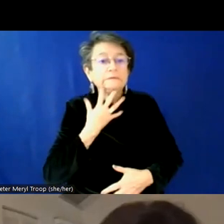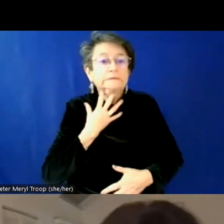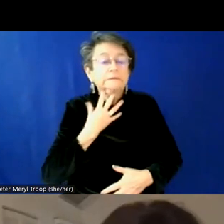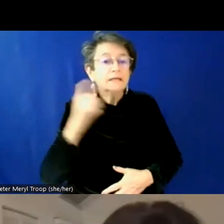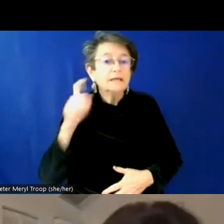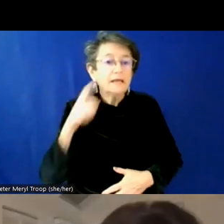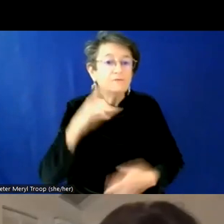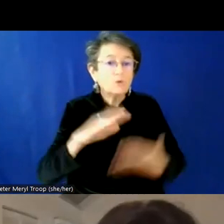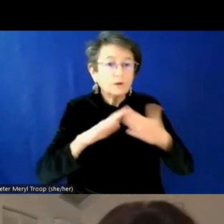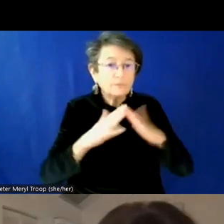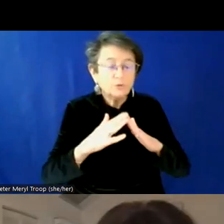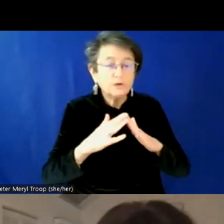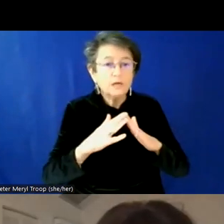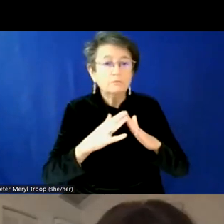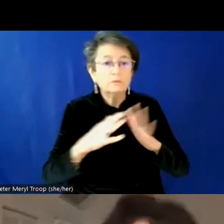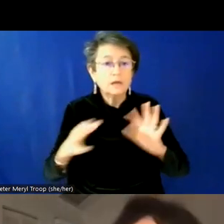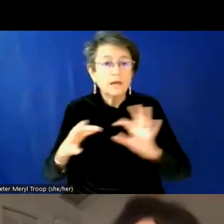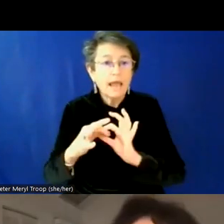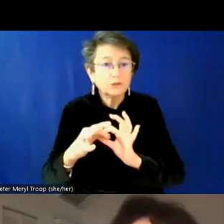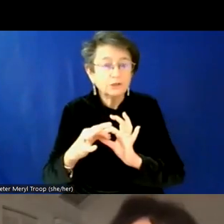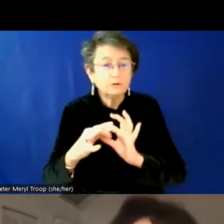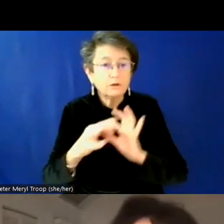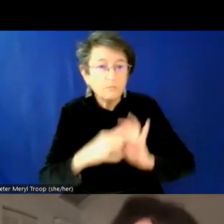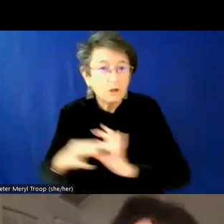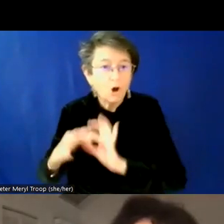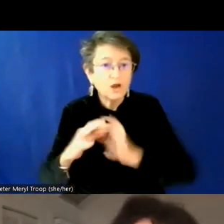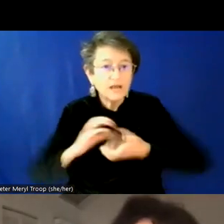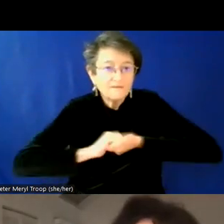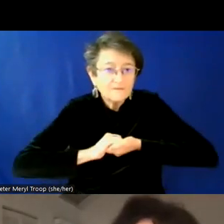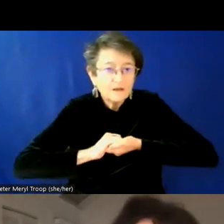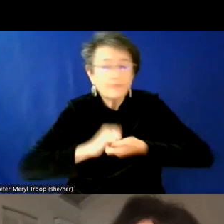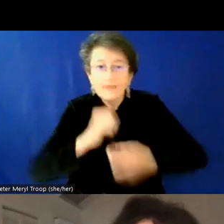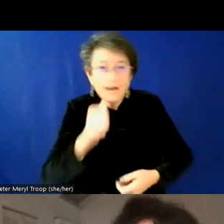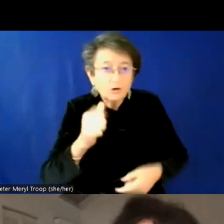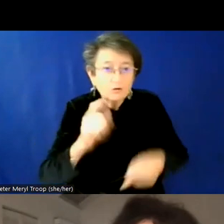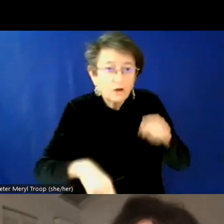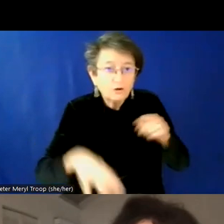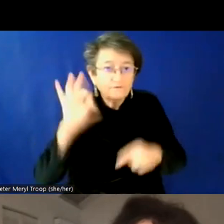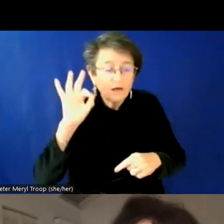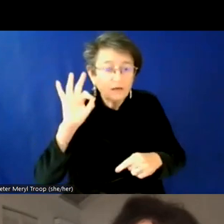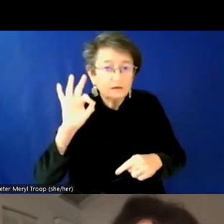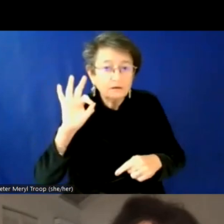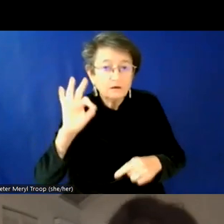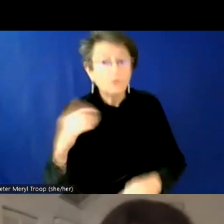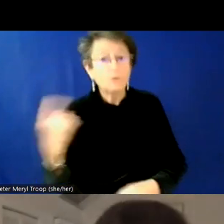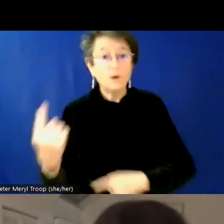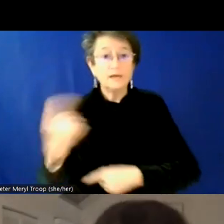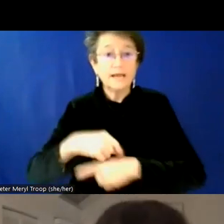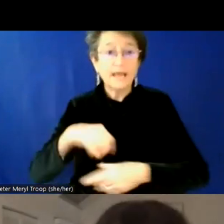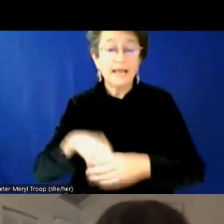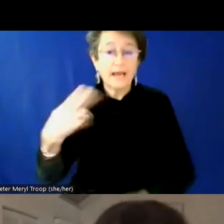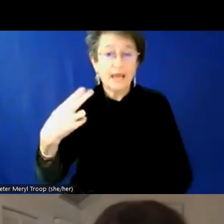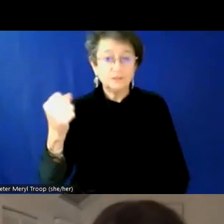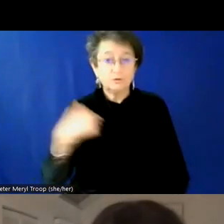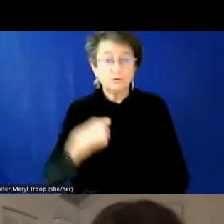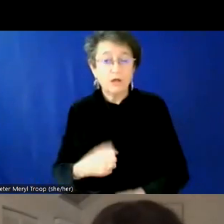connection and belonging that I wasn't finding, uh, until one day in my senior year of high school, I, uh, walked into a support